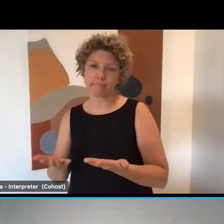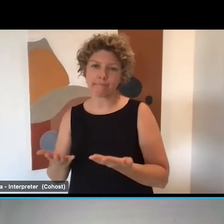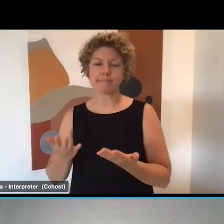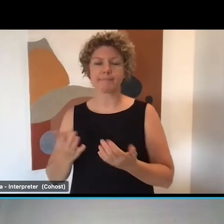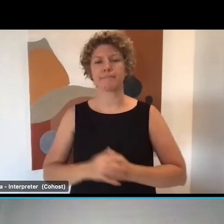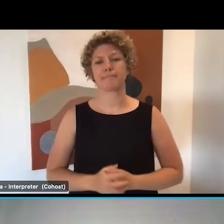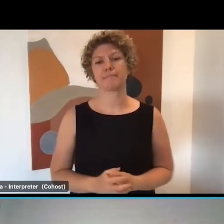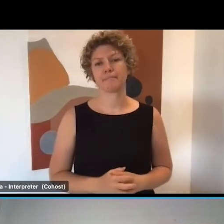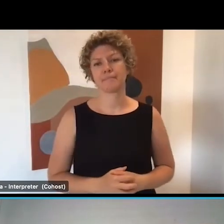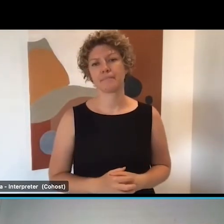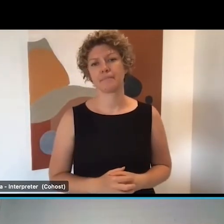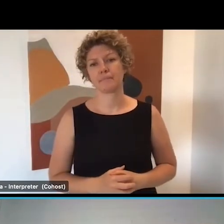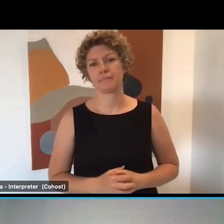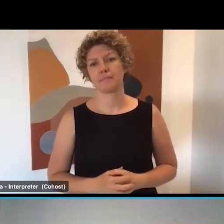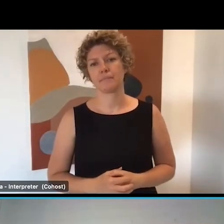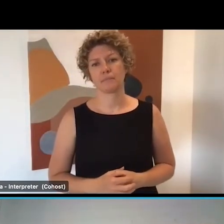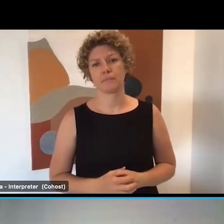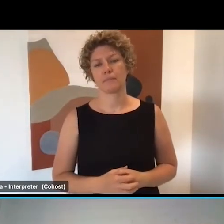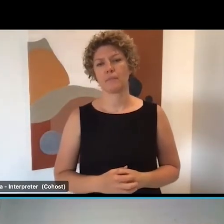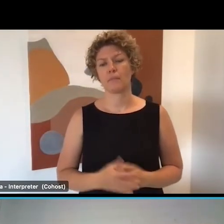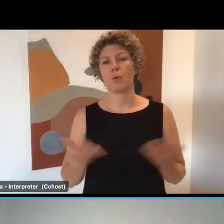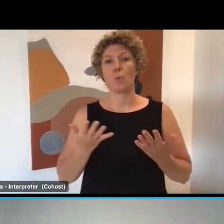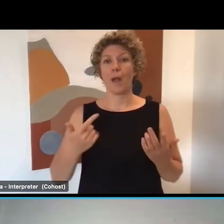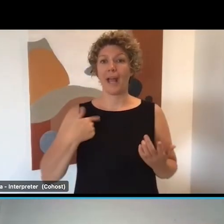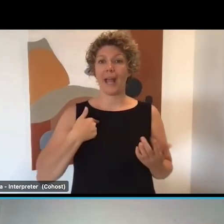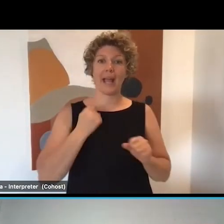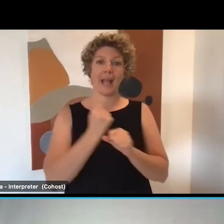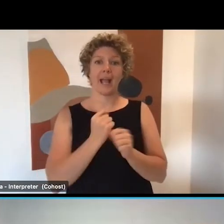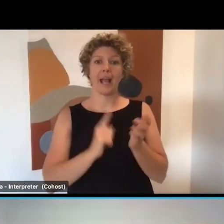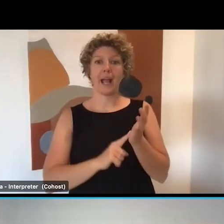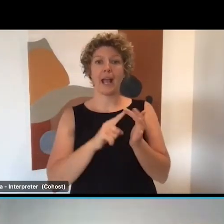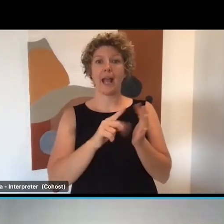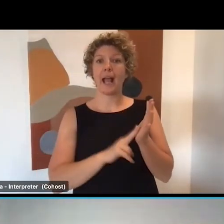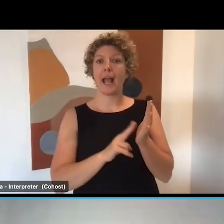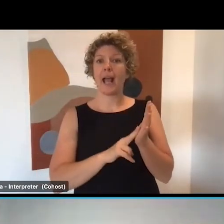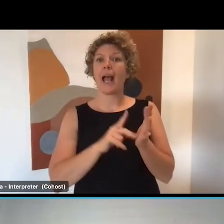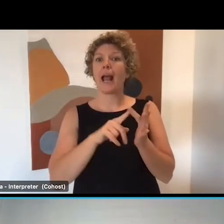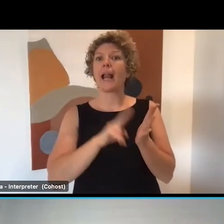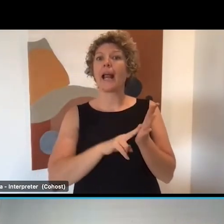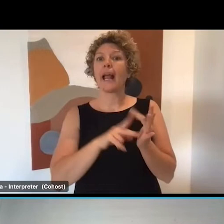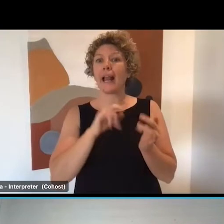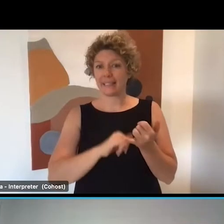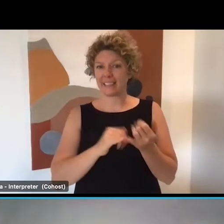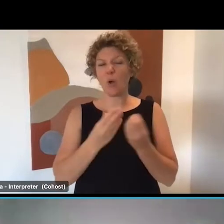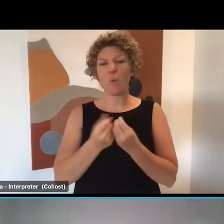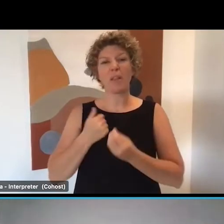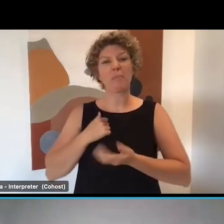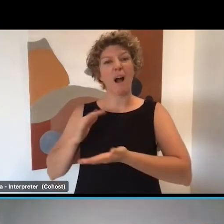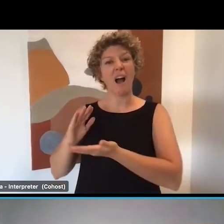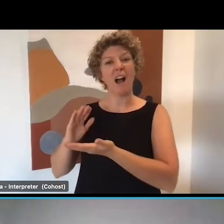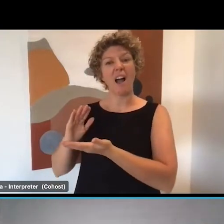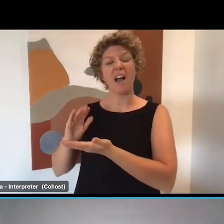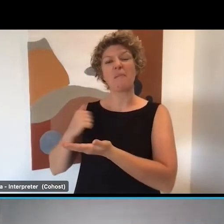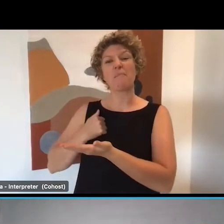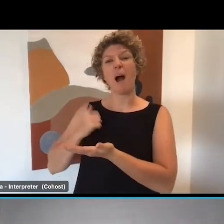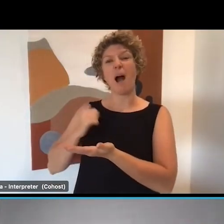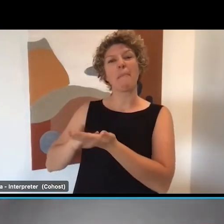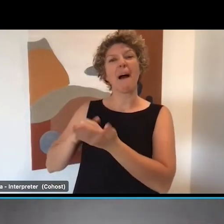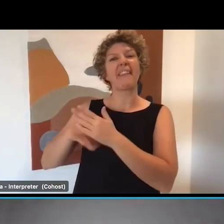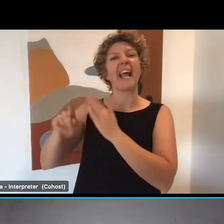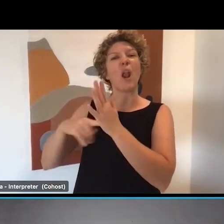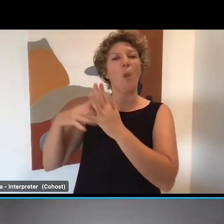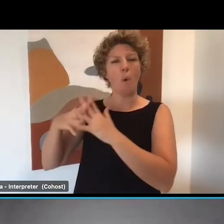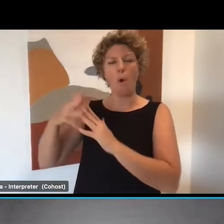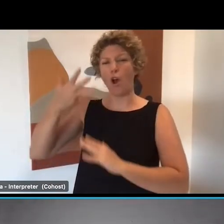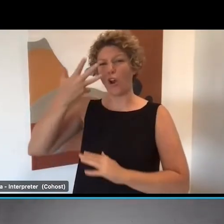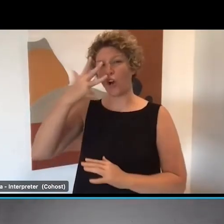soon. I'm currently in Glen Innes, coming to you live from the home of my partner's 92 year old mother who's thriving within home care